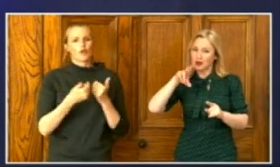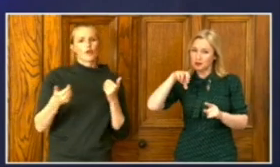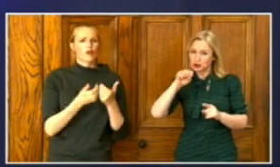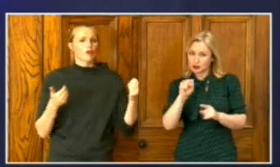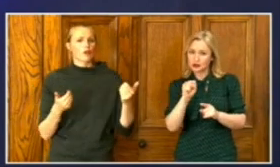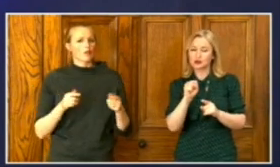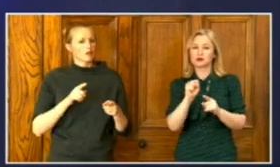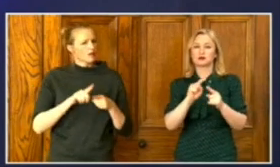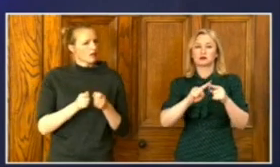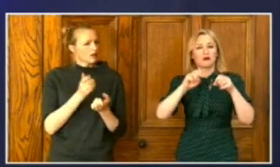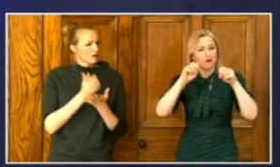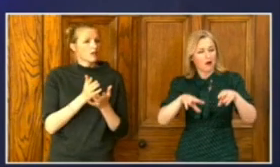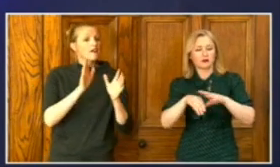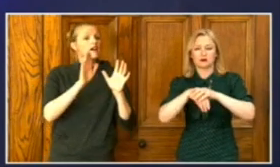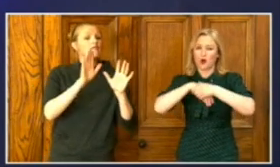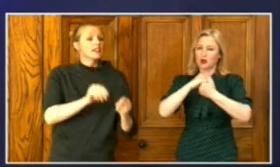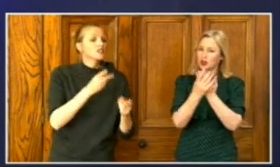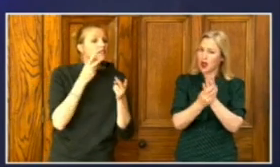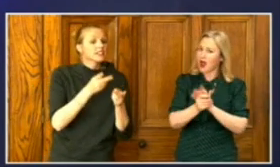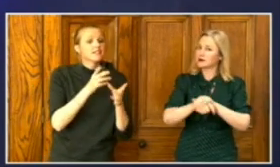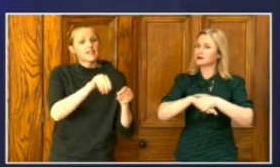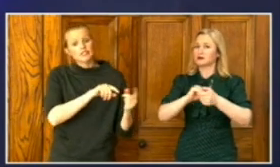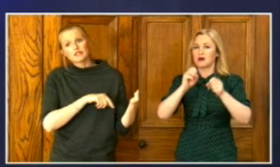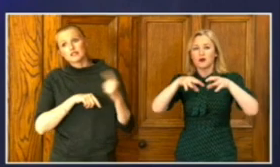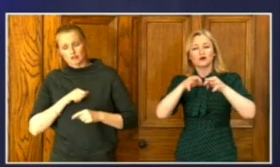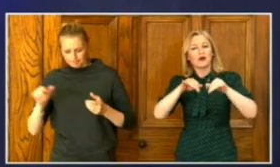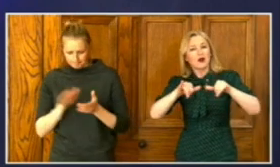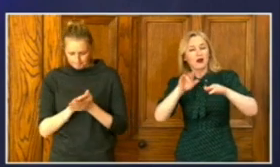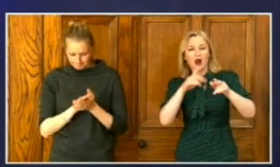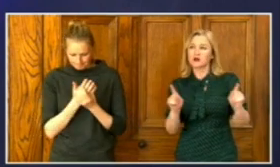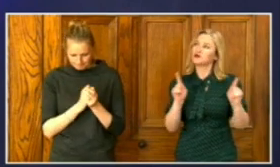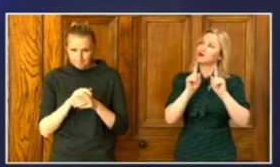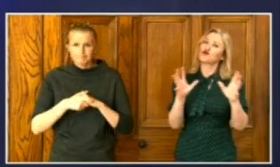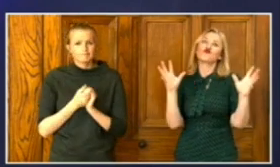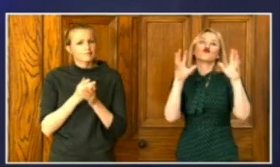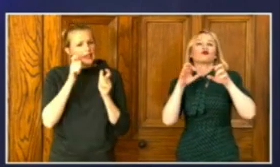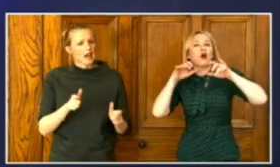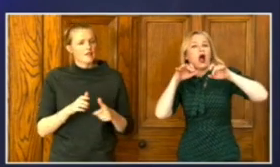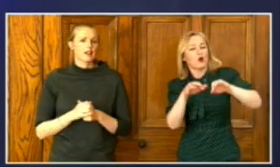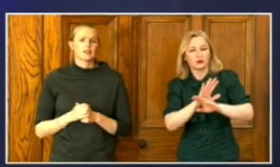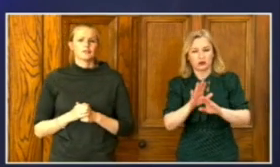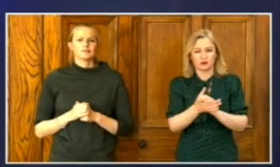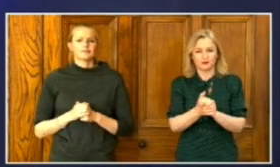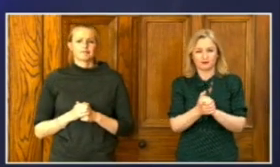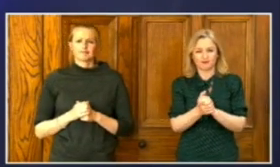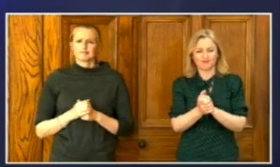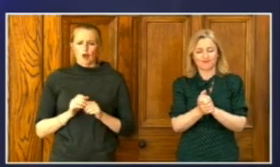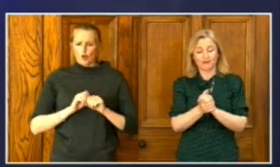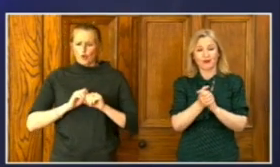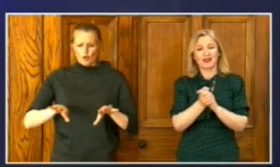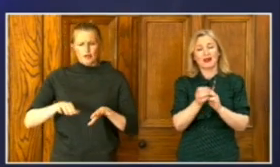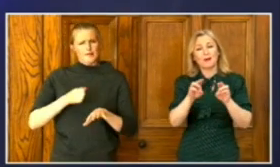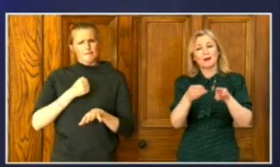washing their hands thoroughly after they have been in public. Losing a loved one is a huge